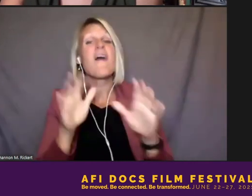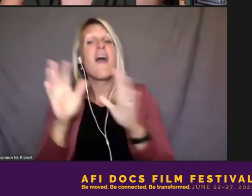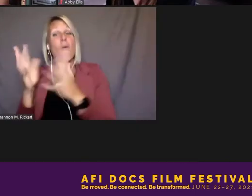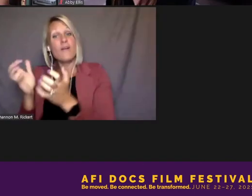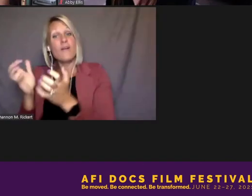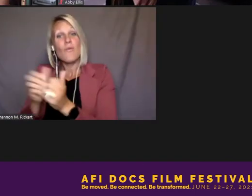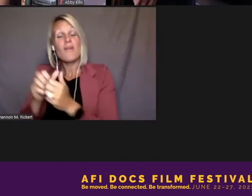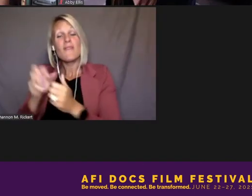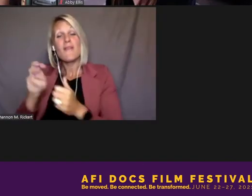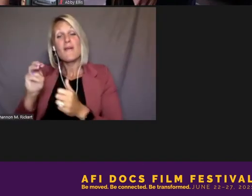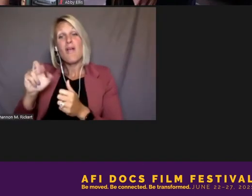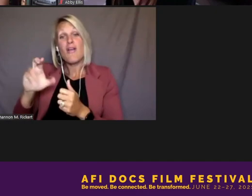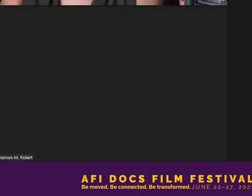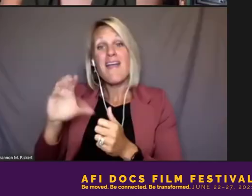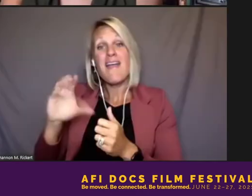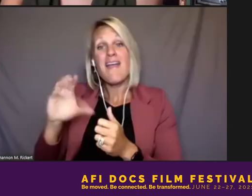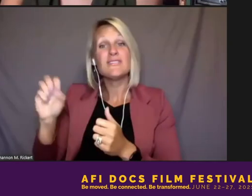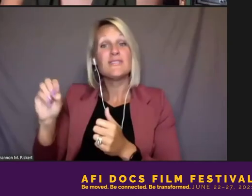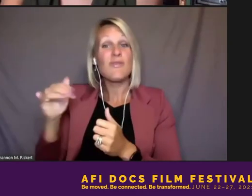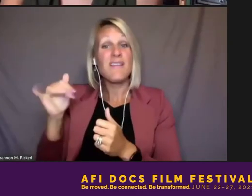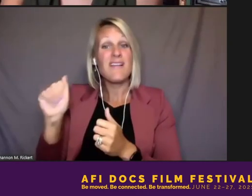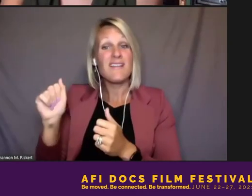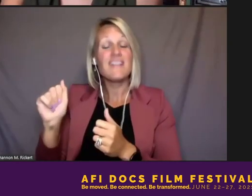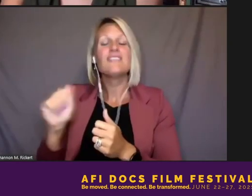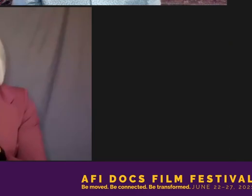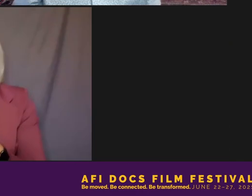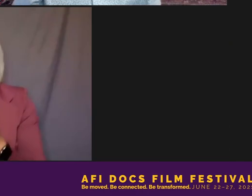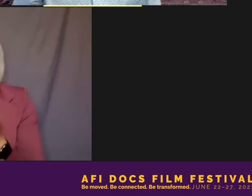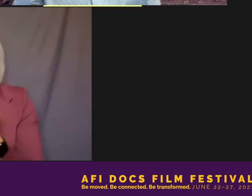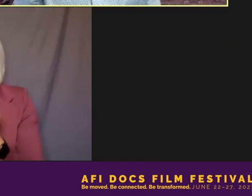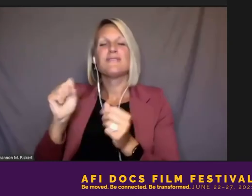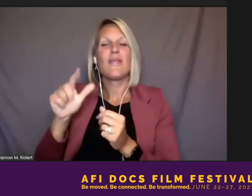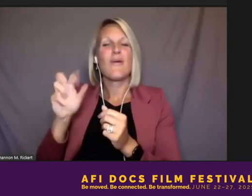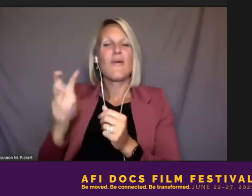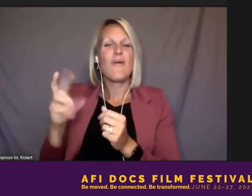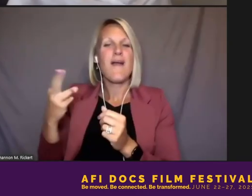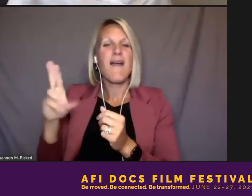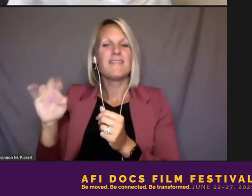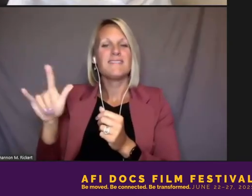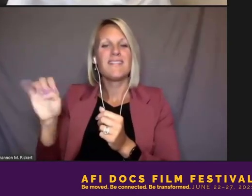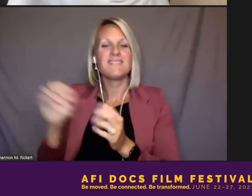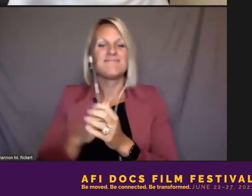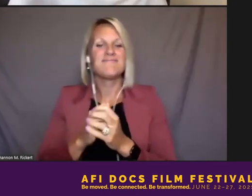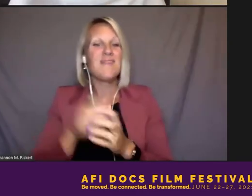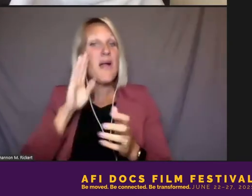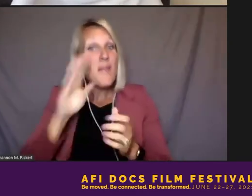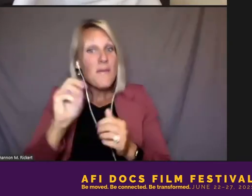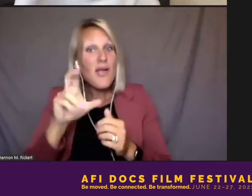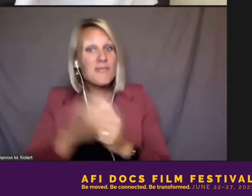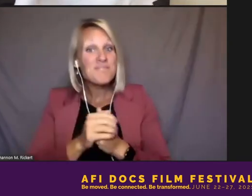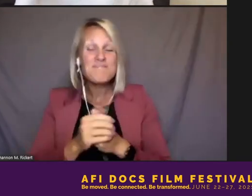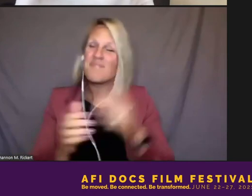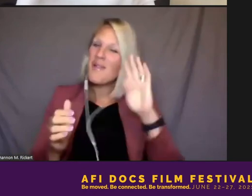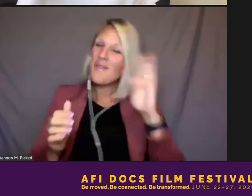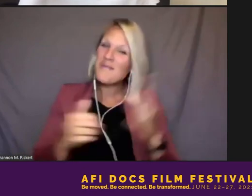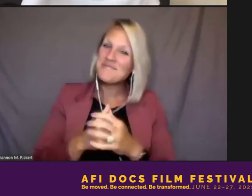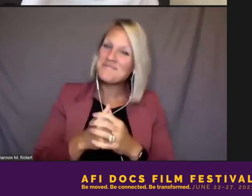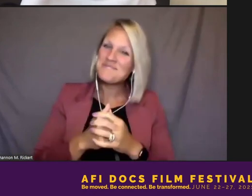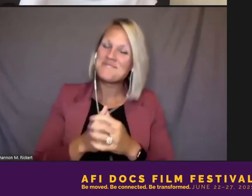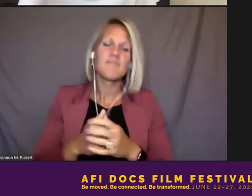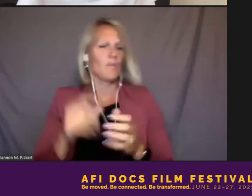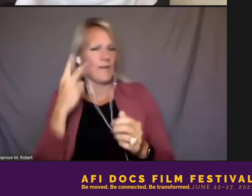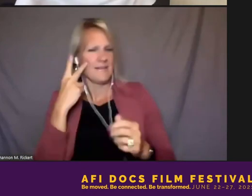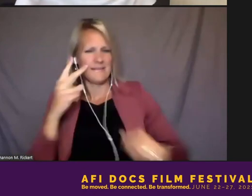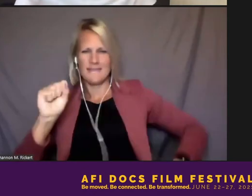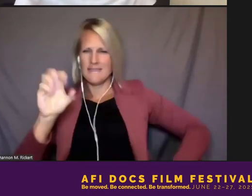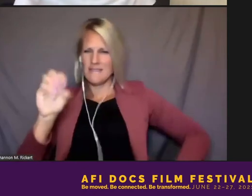now to talk about the slow hustle. Hi, Mark. Hey there. And do I see Sonia somewhere?